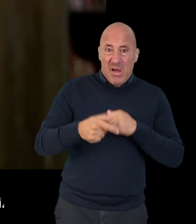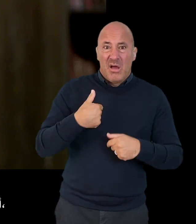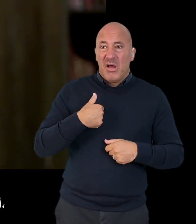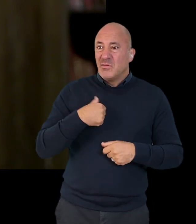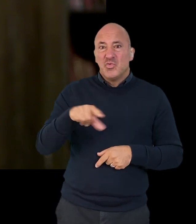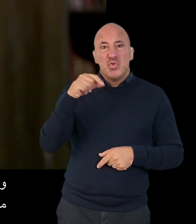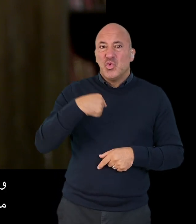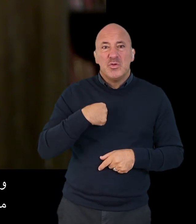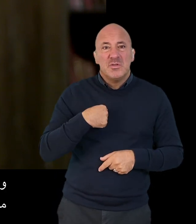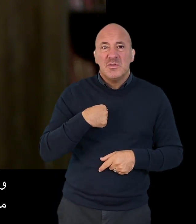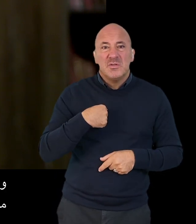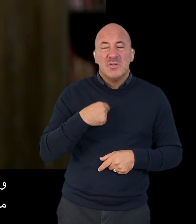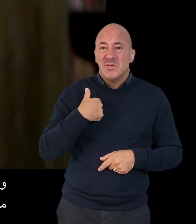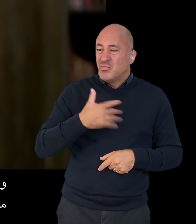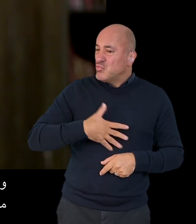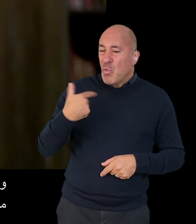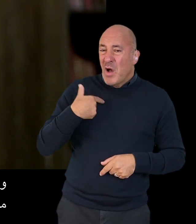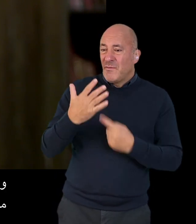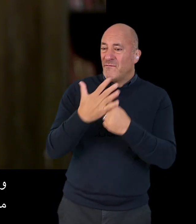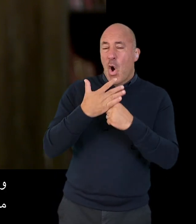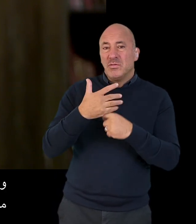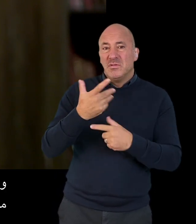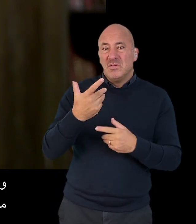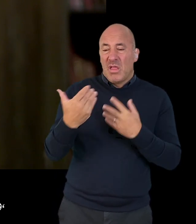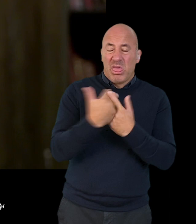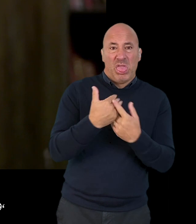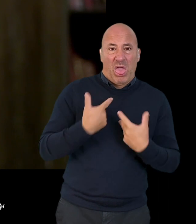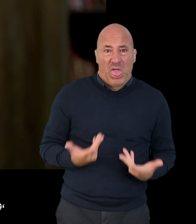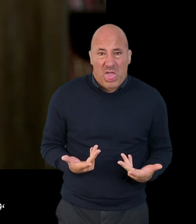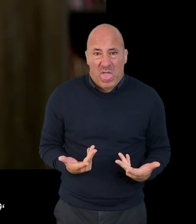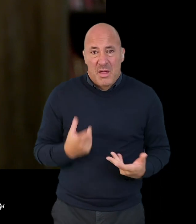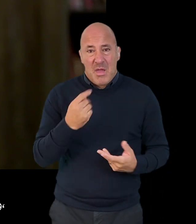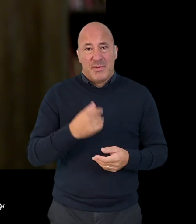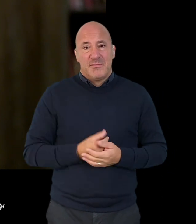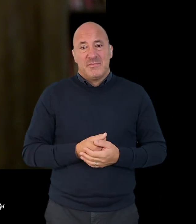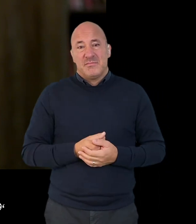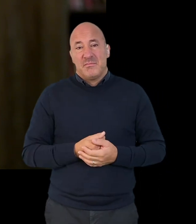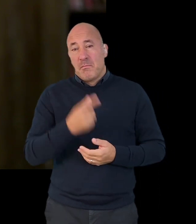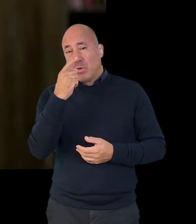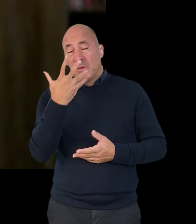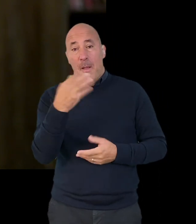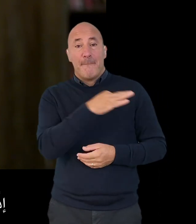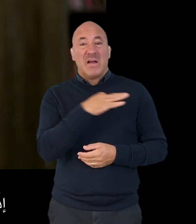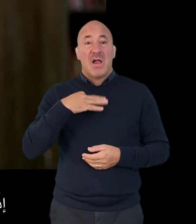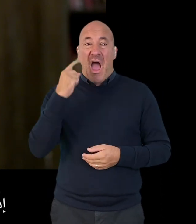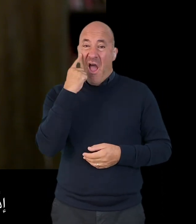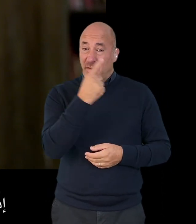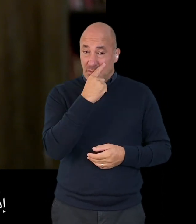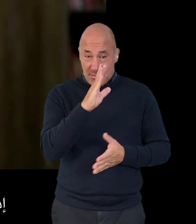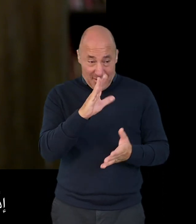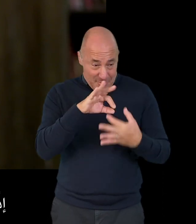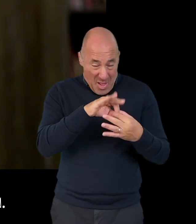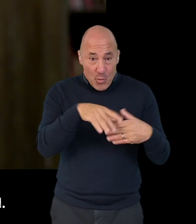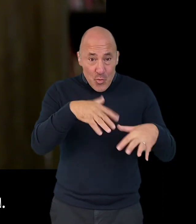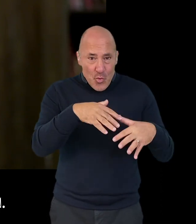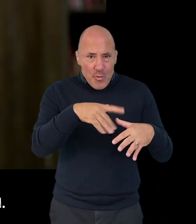some stage, perhaps even some intervention that wasn't your choice and was against your wishes. So there might be medical